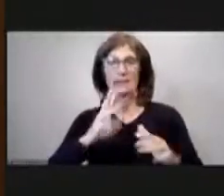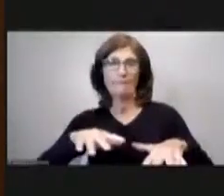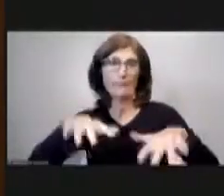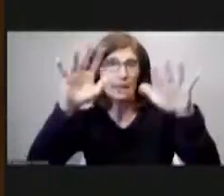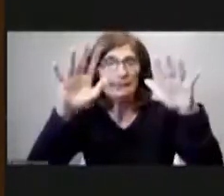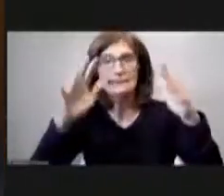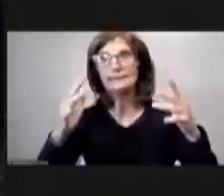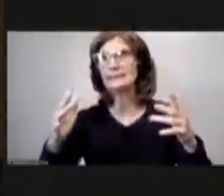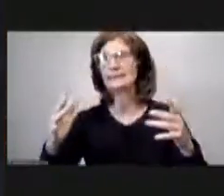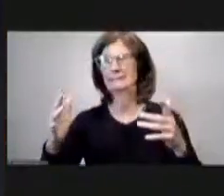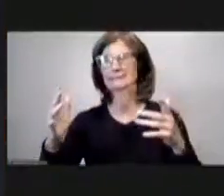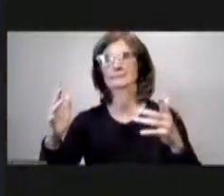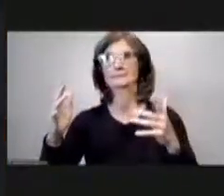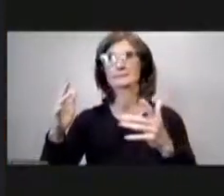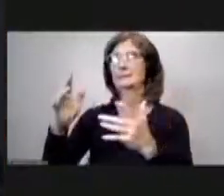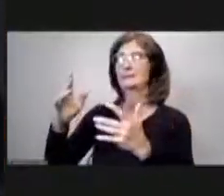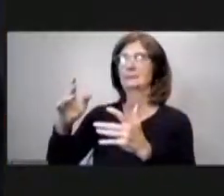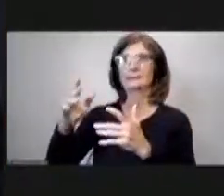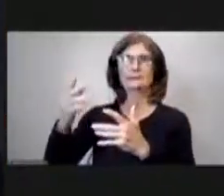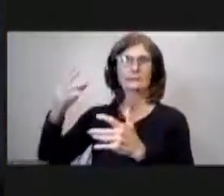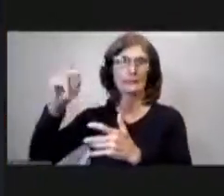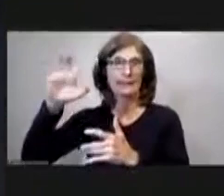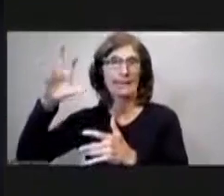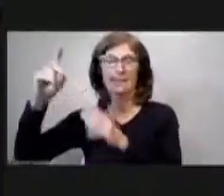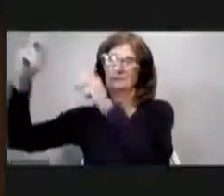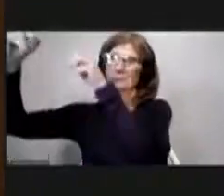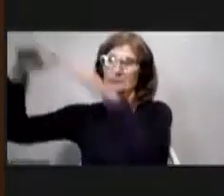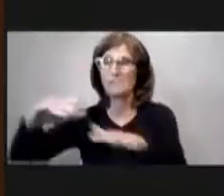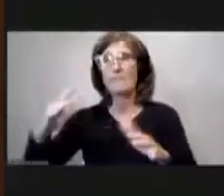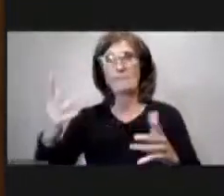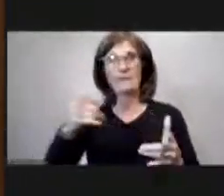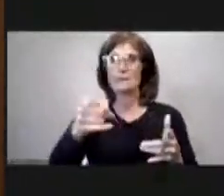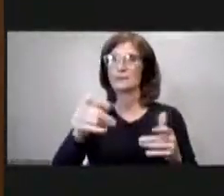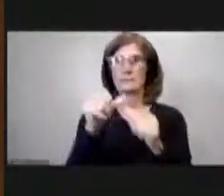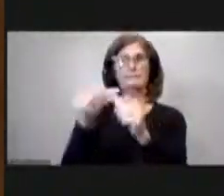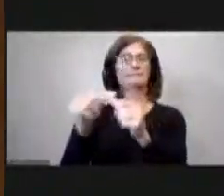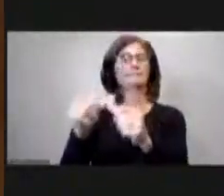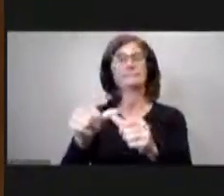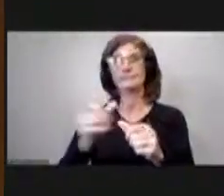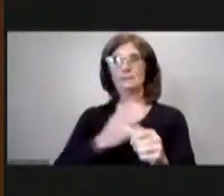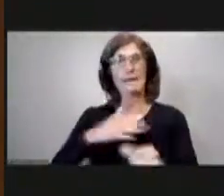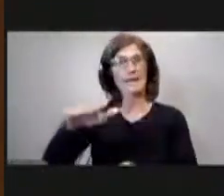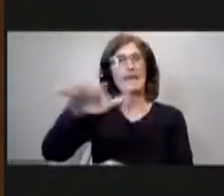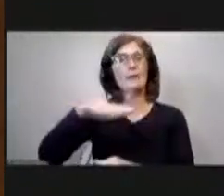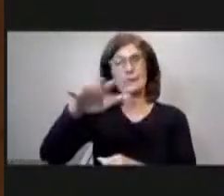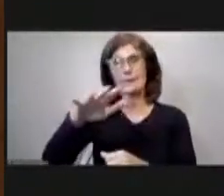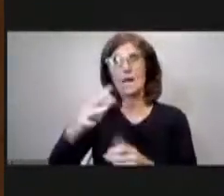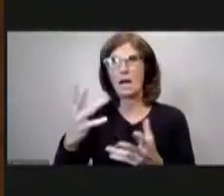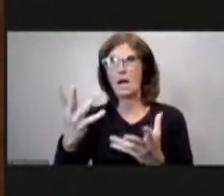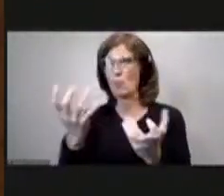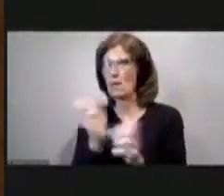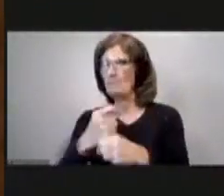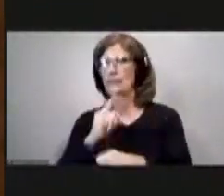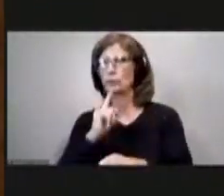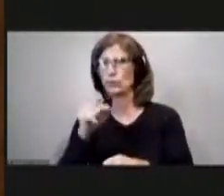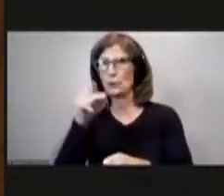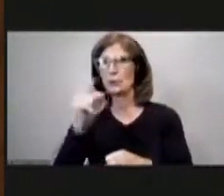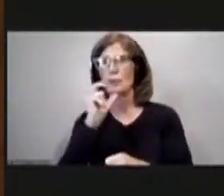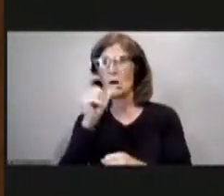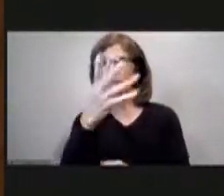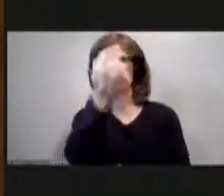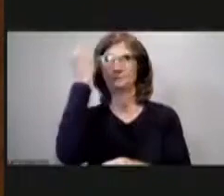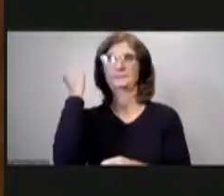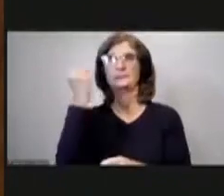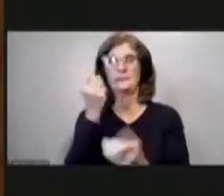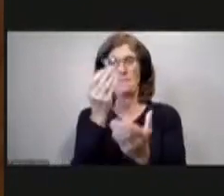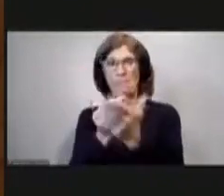out but uh it's been an ongoing problem in the district four neighborhoods and i just wanted to make sure none of that money was